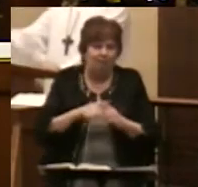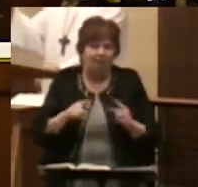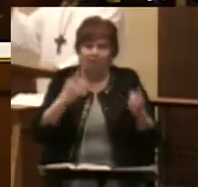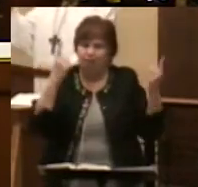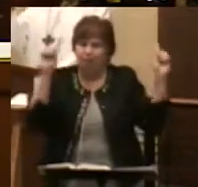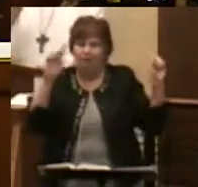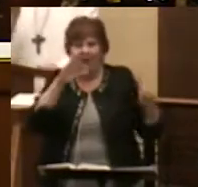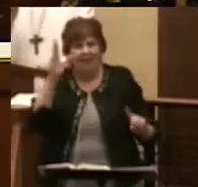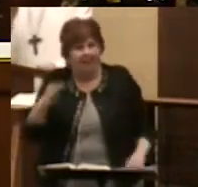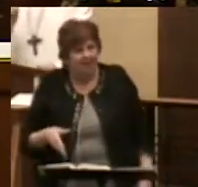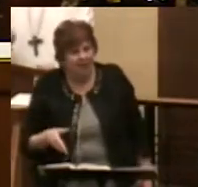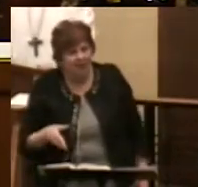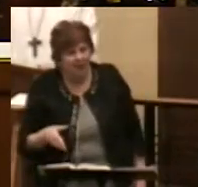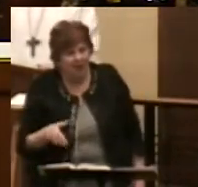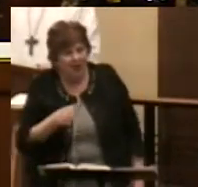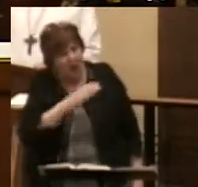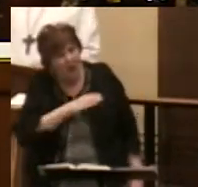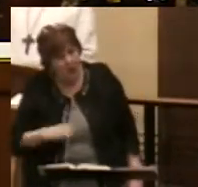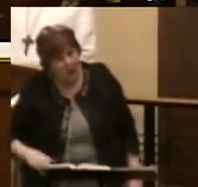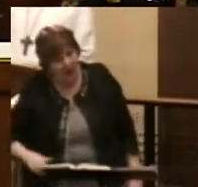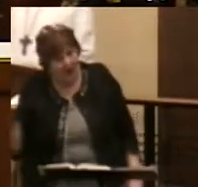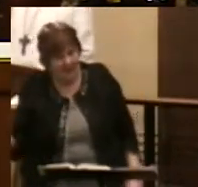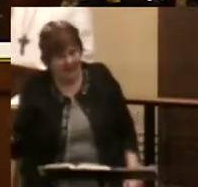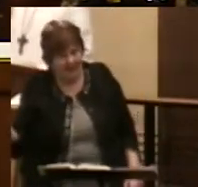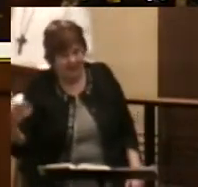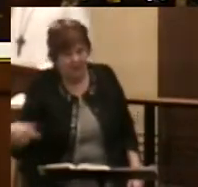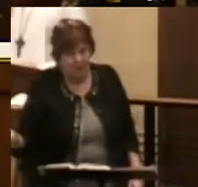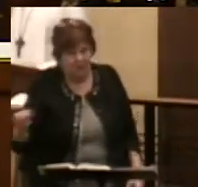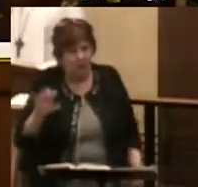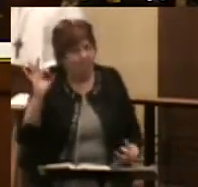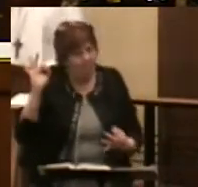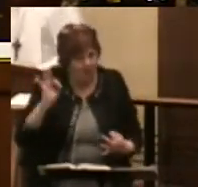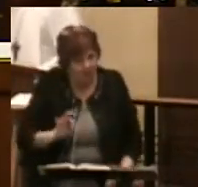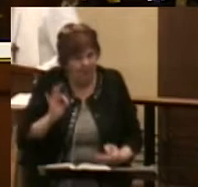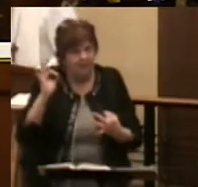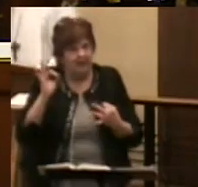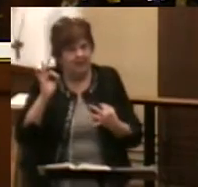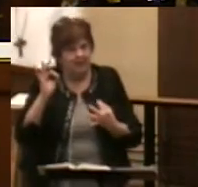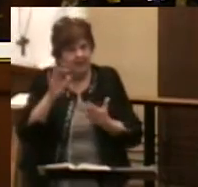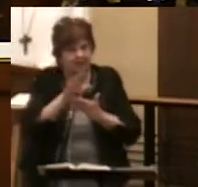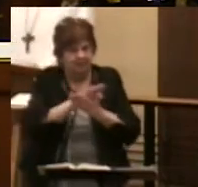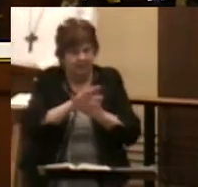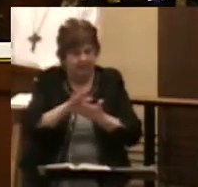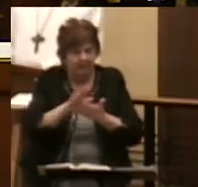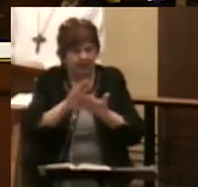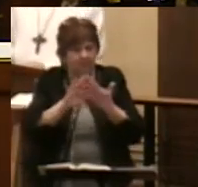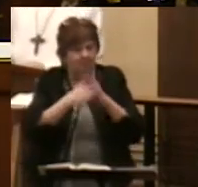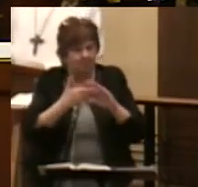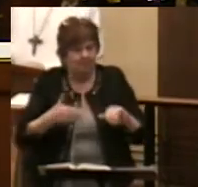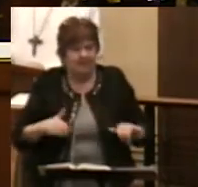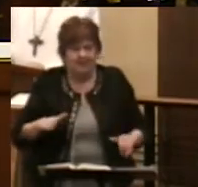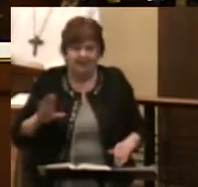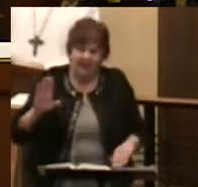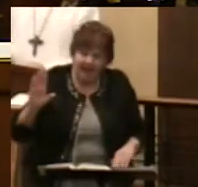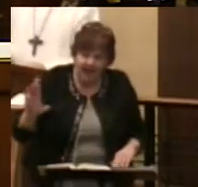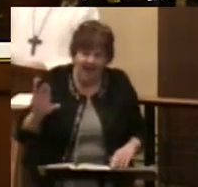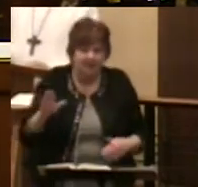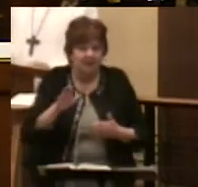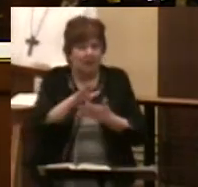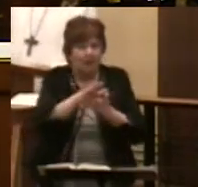However, now Christ has given you perfect purity and peace, his purity and his peace.